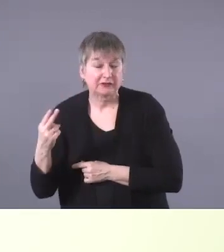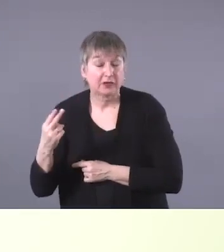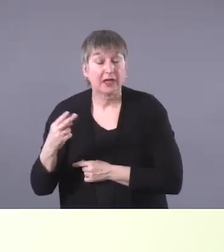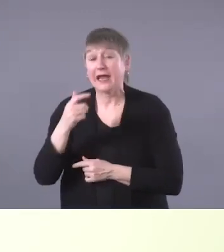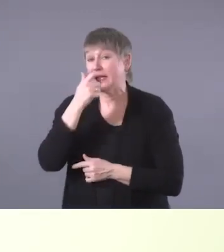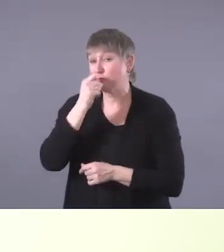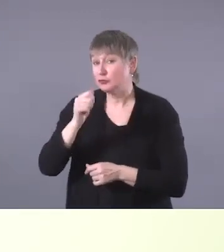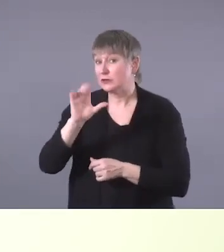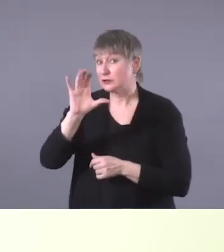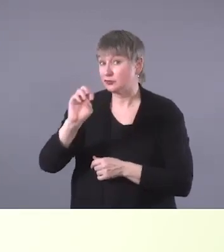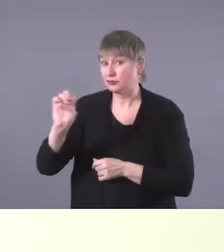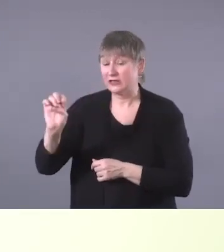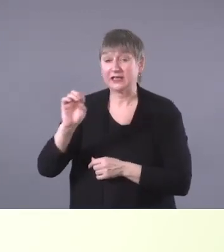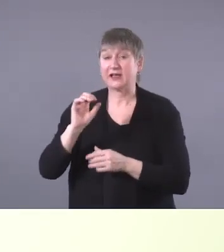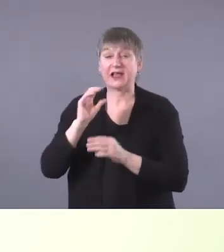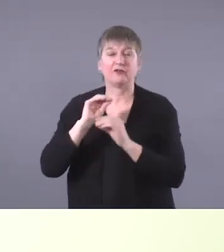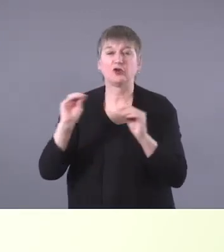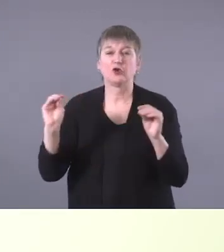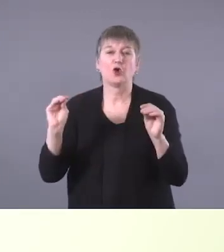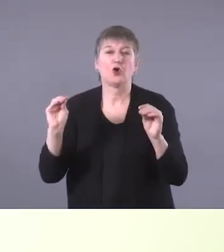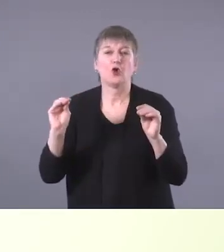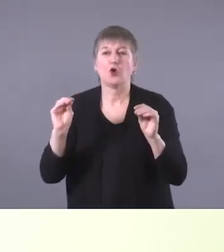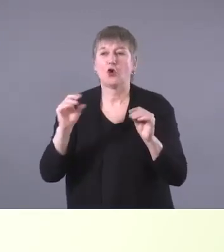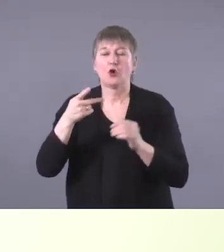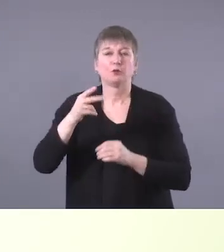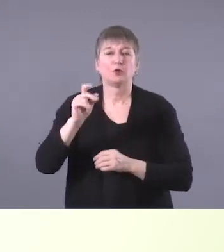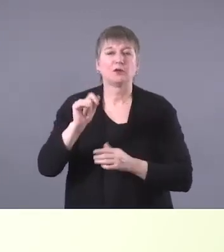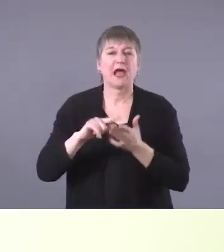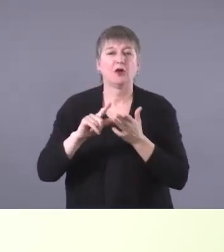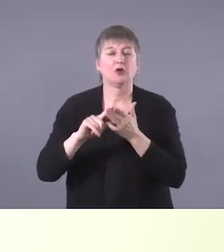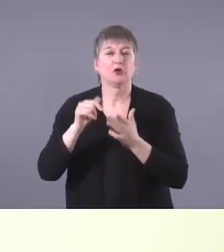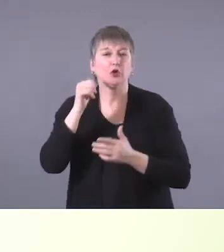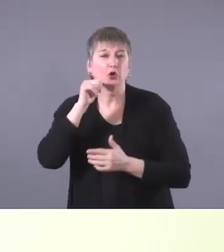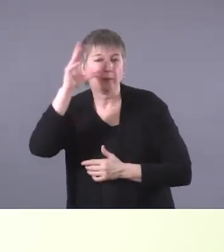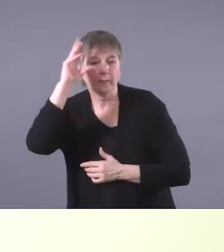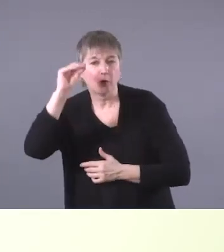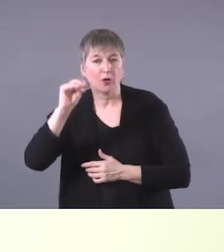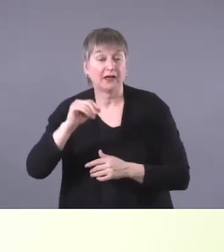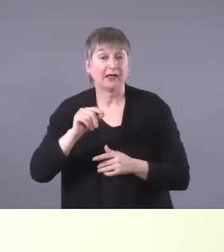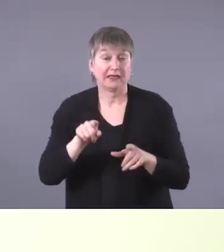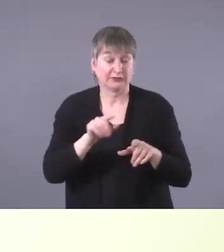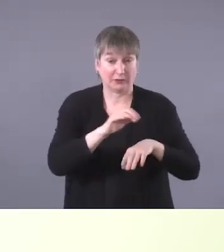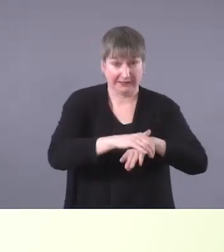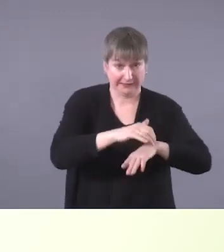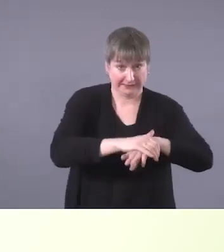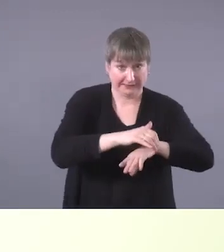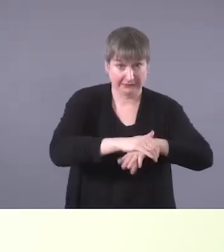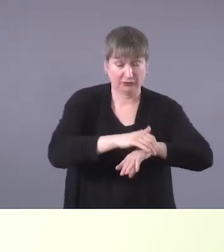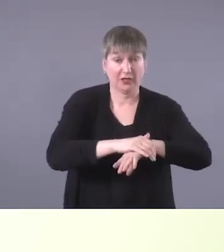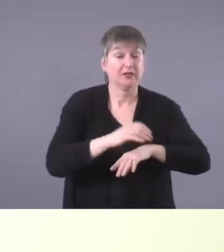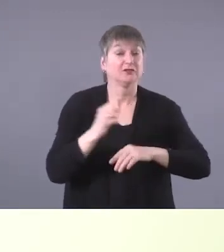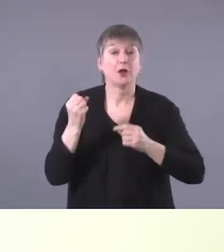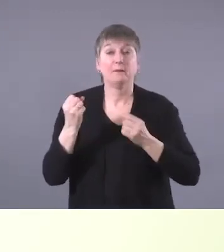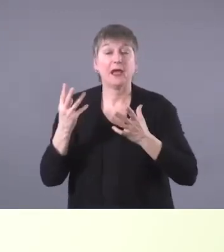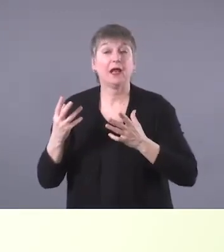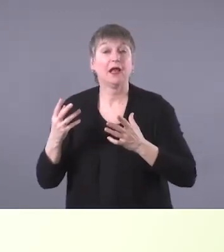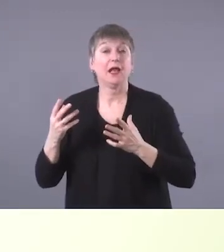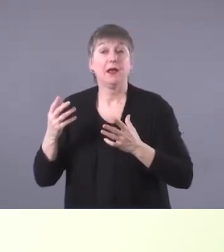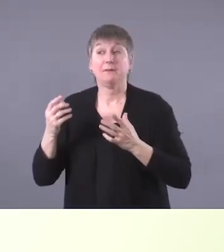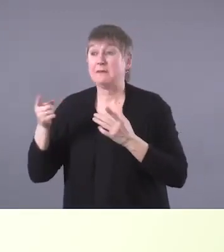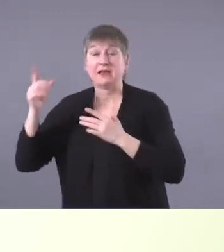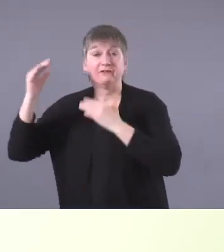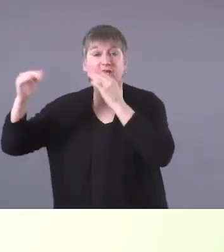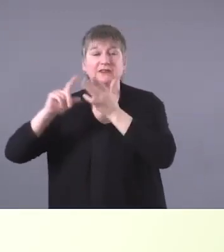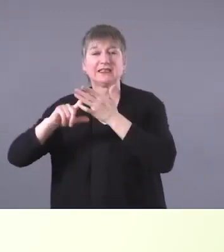doesn't have gender pronouns in the same way that English does. And so you'll hear many adults use he for everyone.